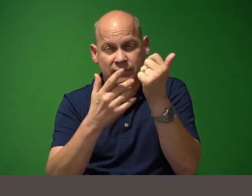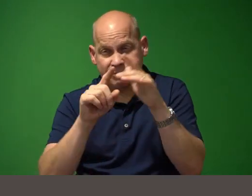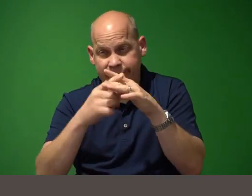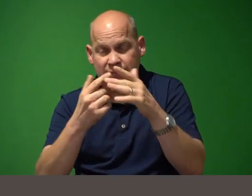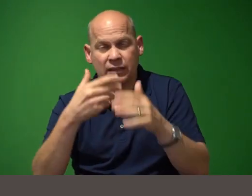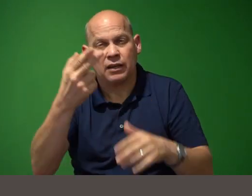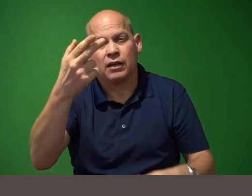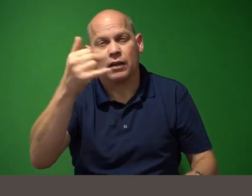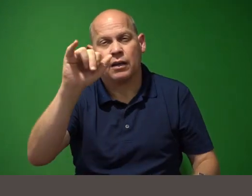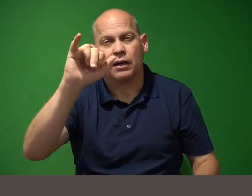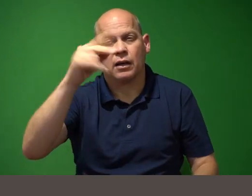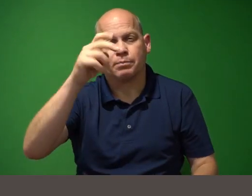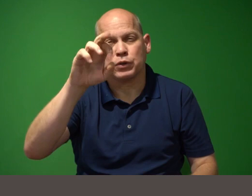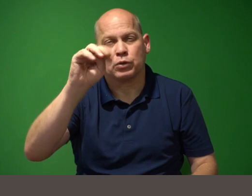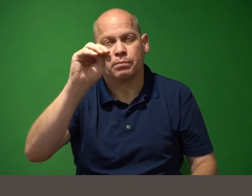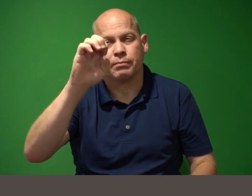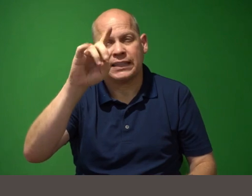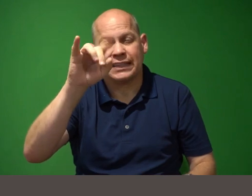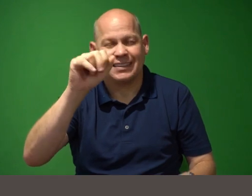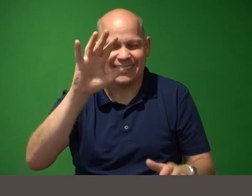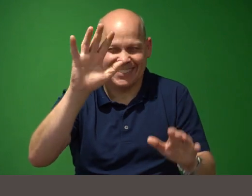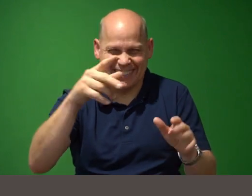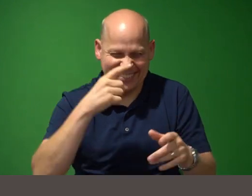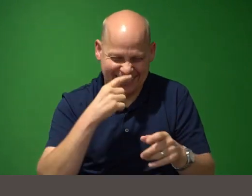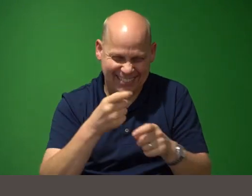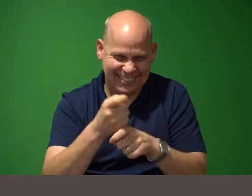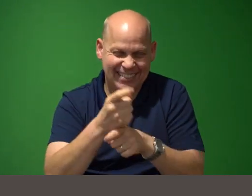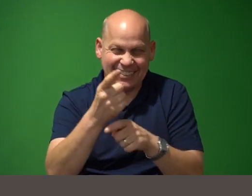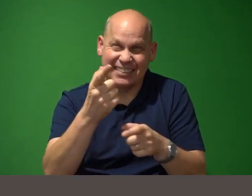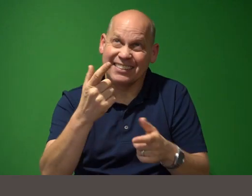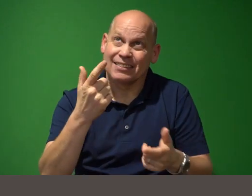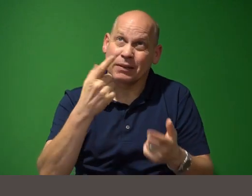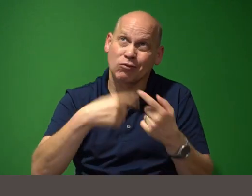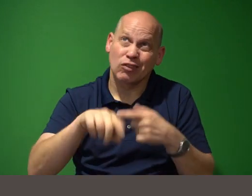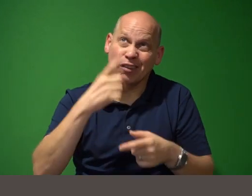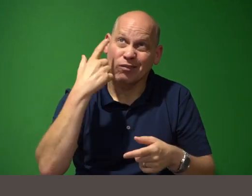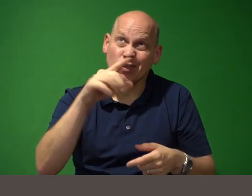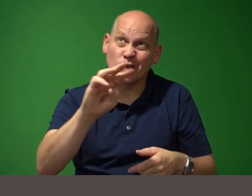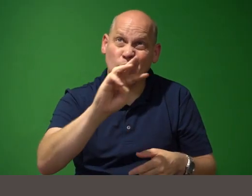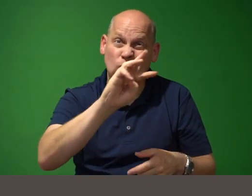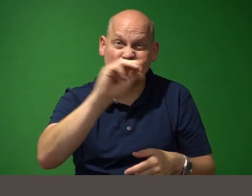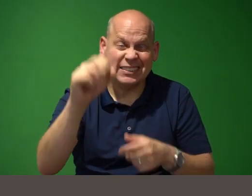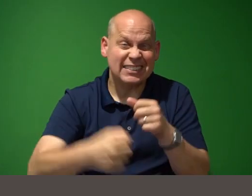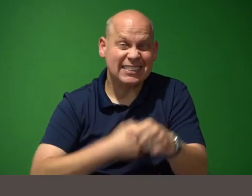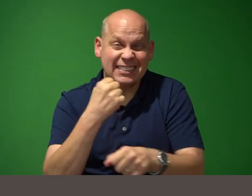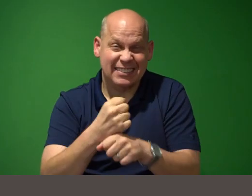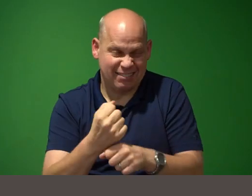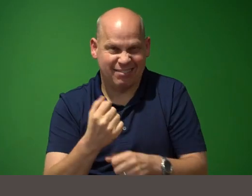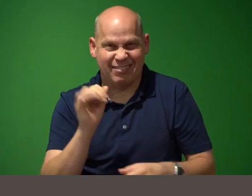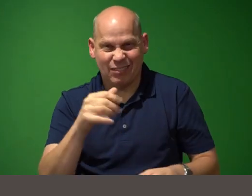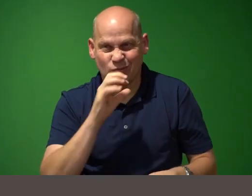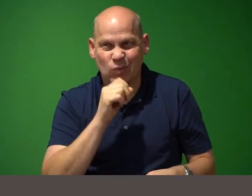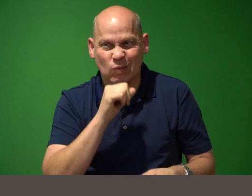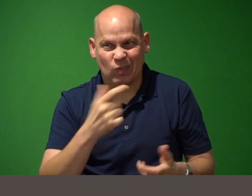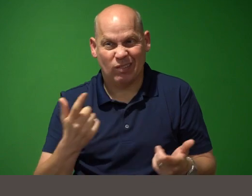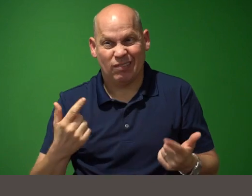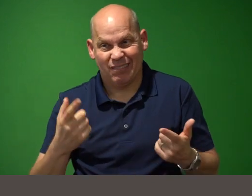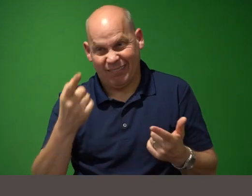just kidding it's been around for about 60 years that's how old this guy is that's right michael jordan